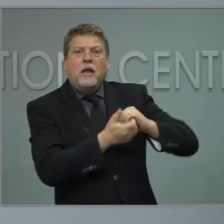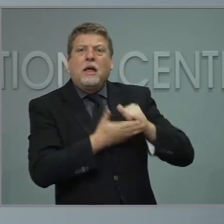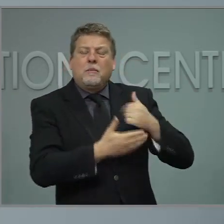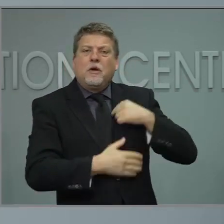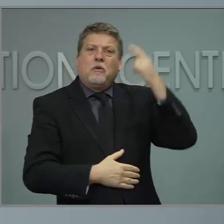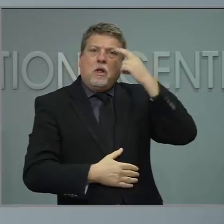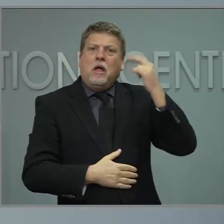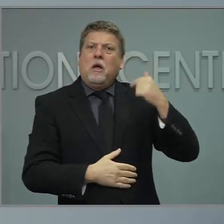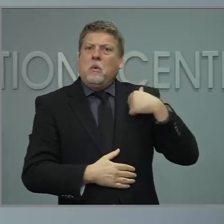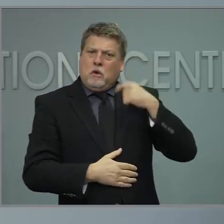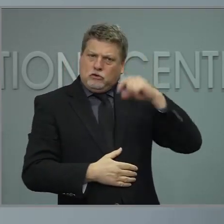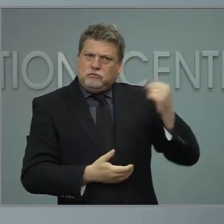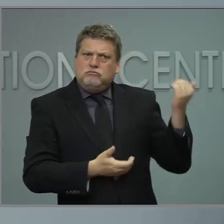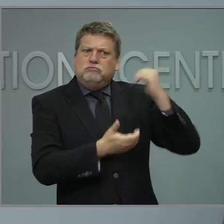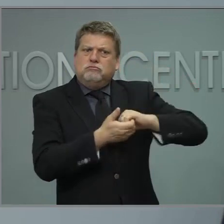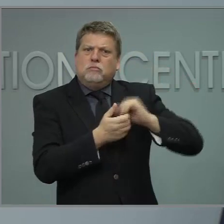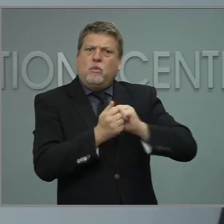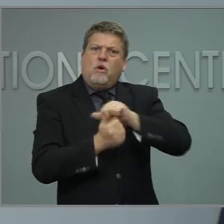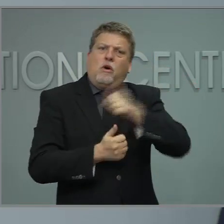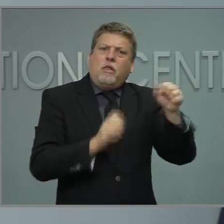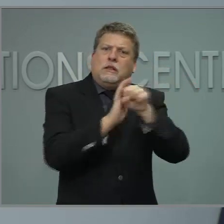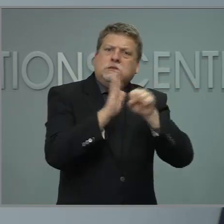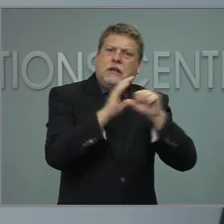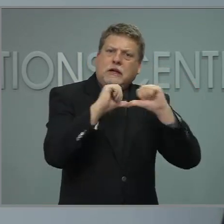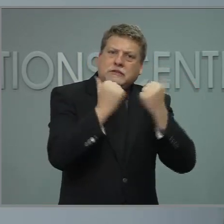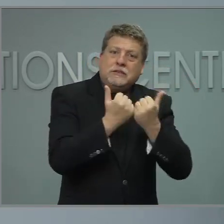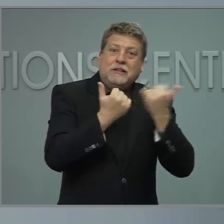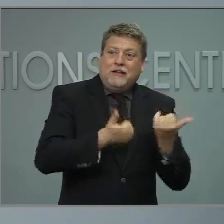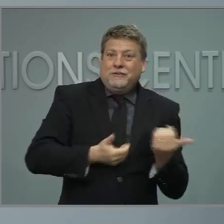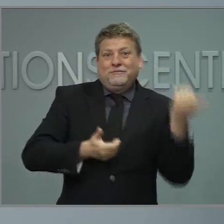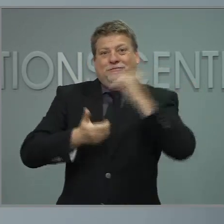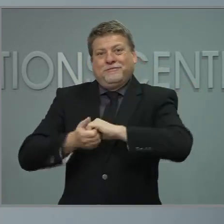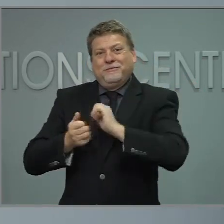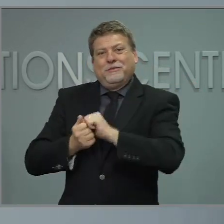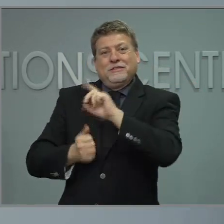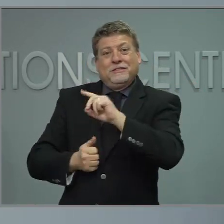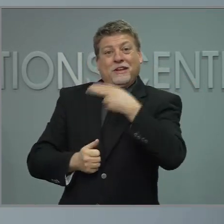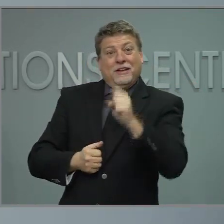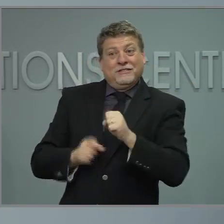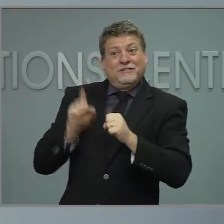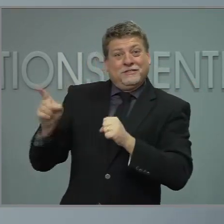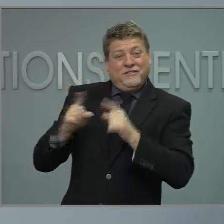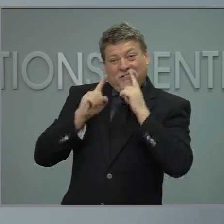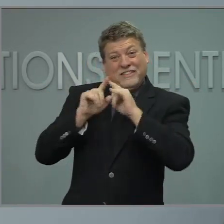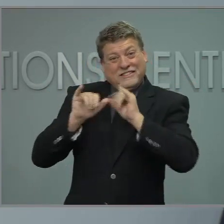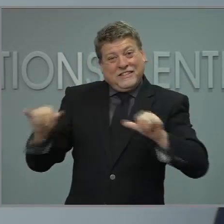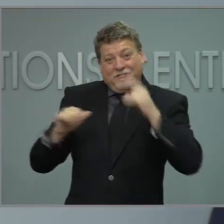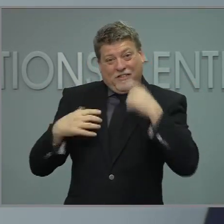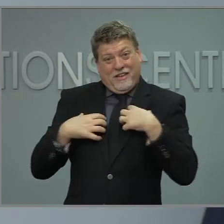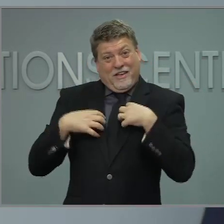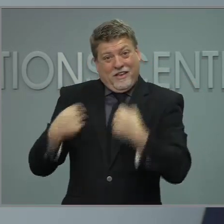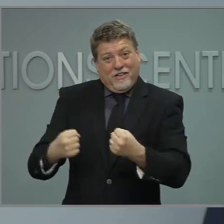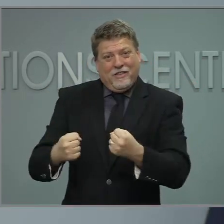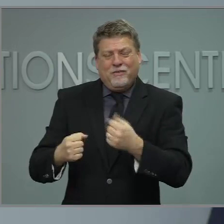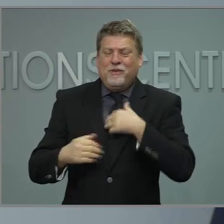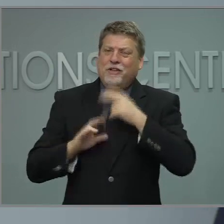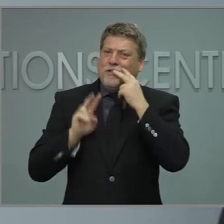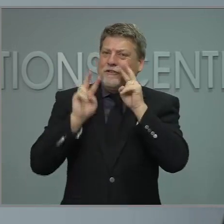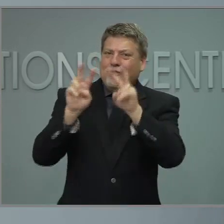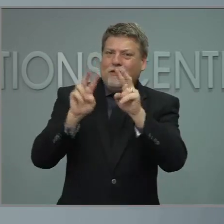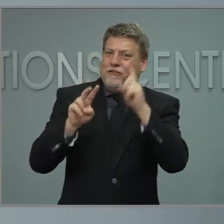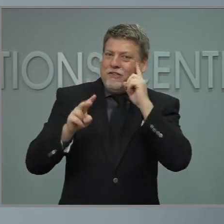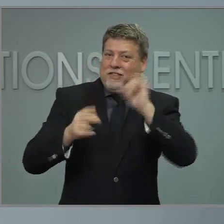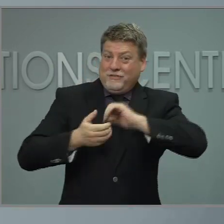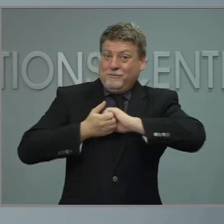excited that Healthier Together allows us to continue our partnership with the state and build onto our decennial census infrastructure. Through this